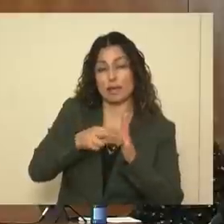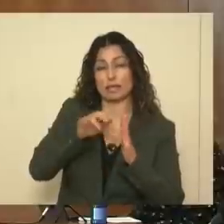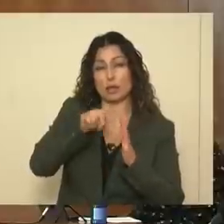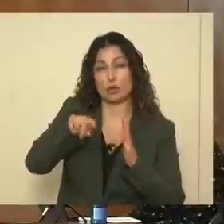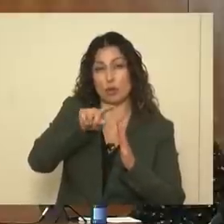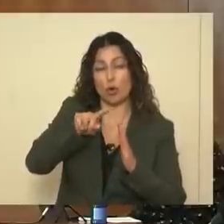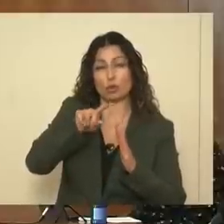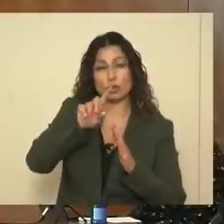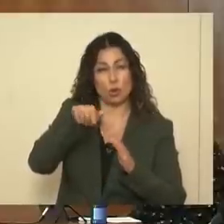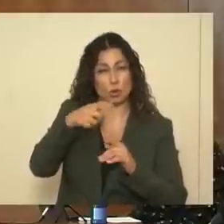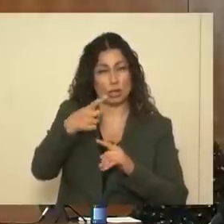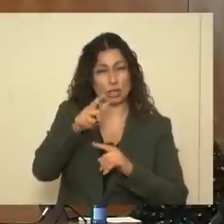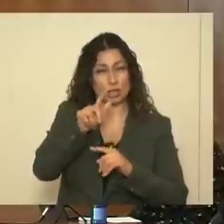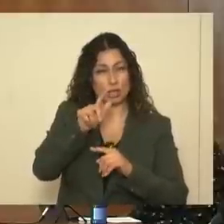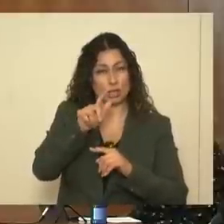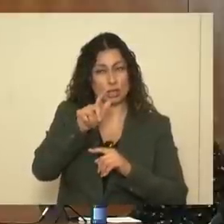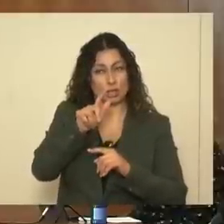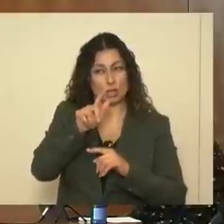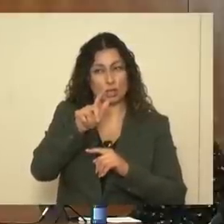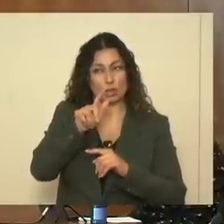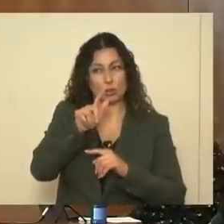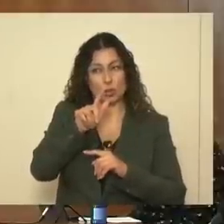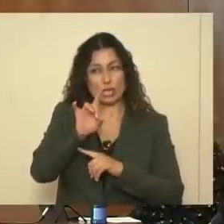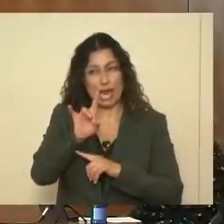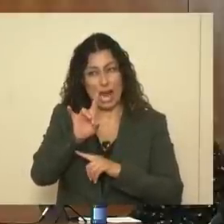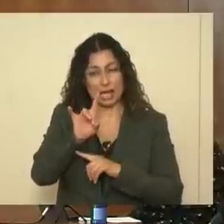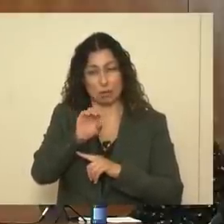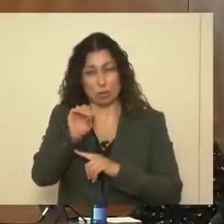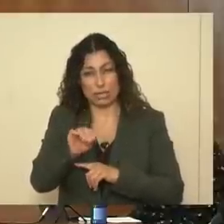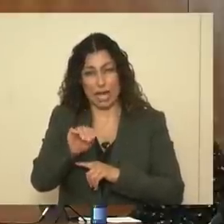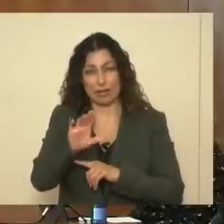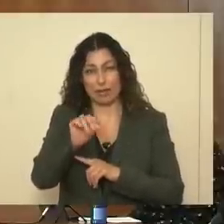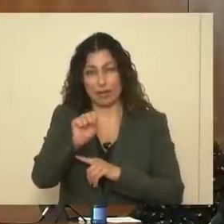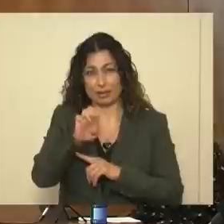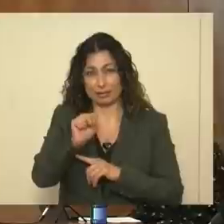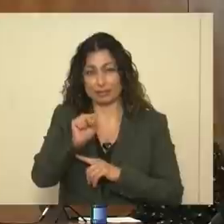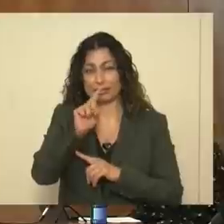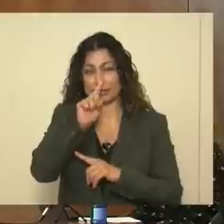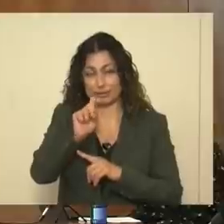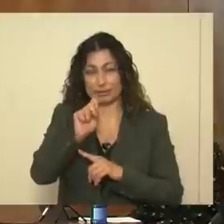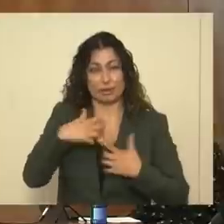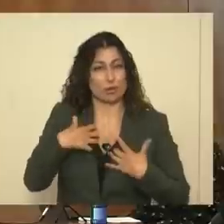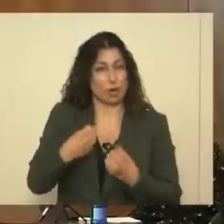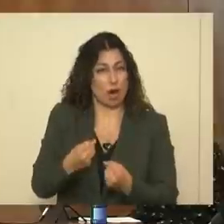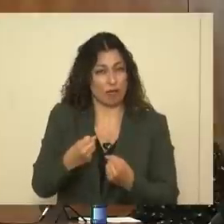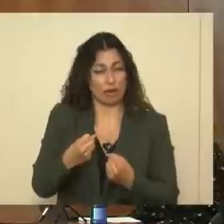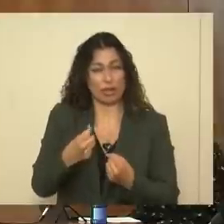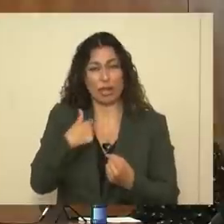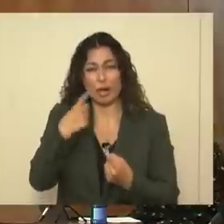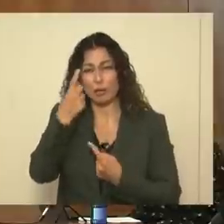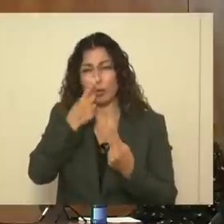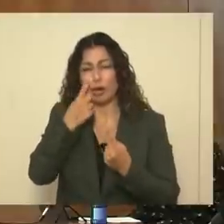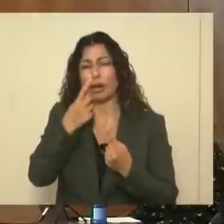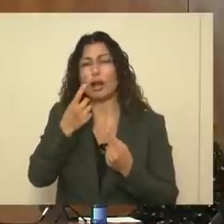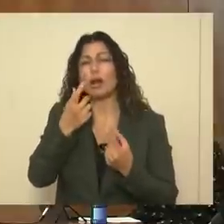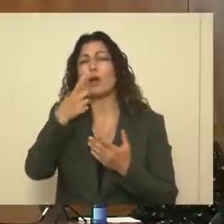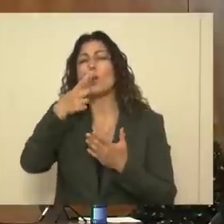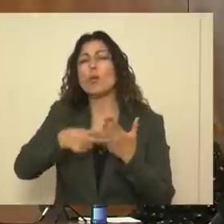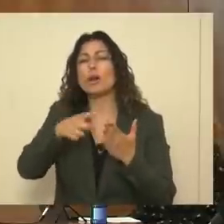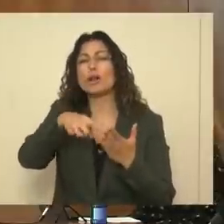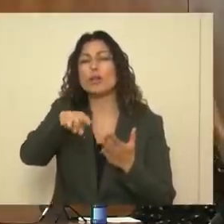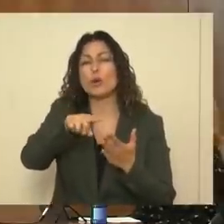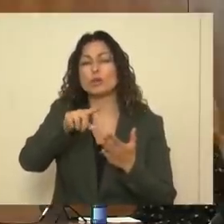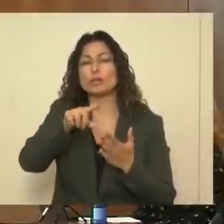as recovered. So my questions are, number one, I'm curious what percentage those recovered cases represent.